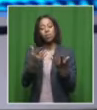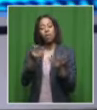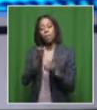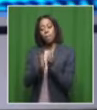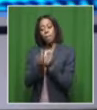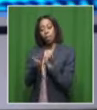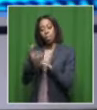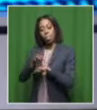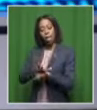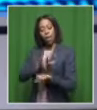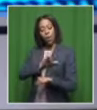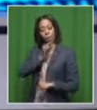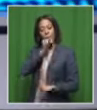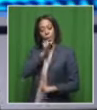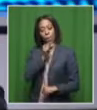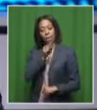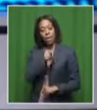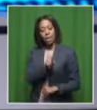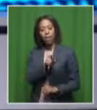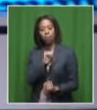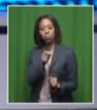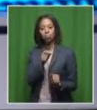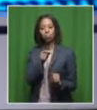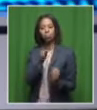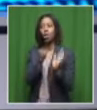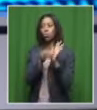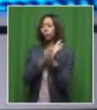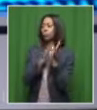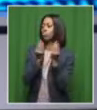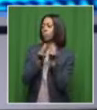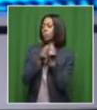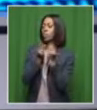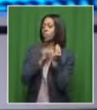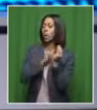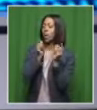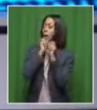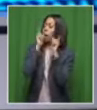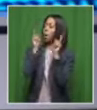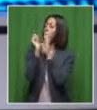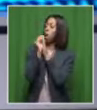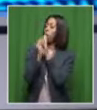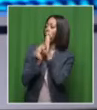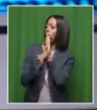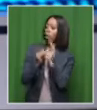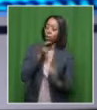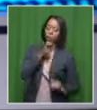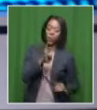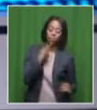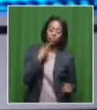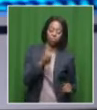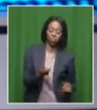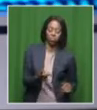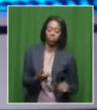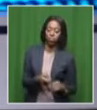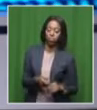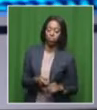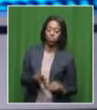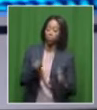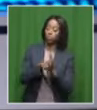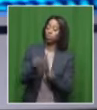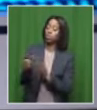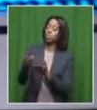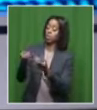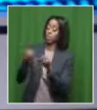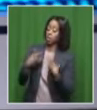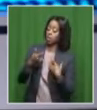younger brother because of smoking Hubli Bubli. And they posted something to just to create awareness. And he commented, he said, well, if it's killing